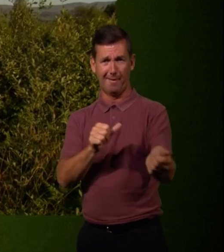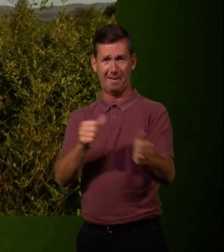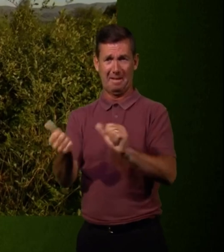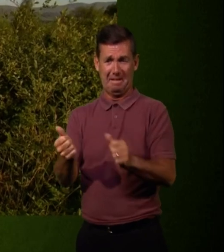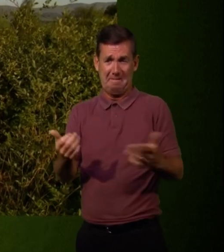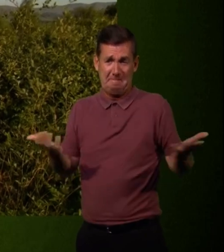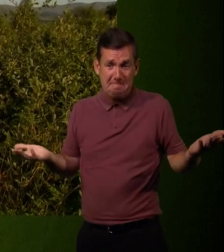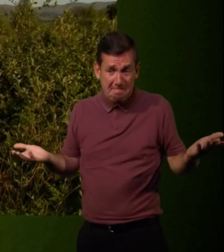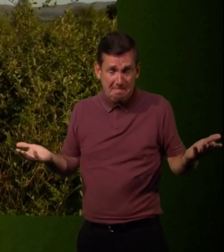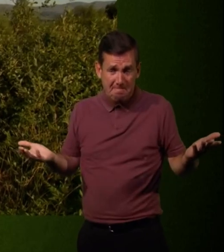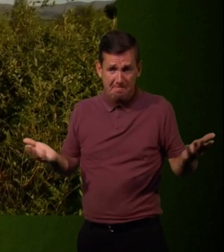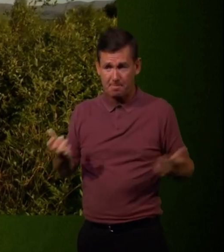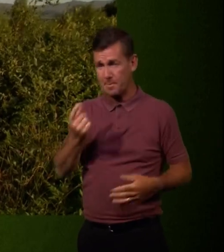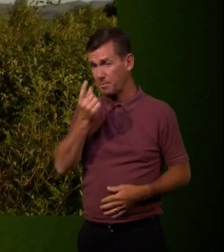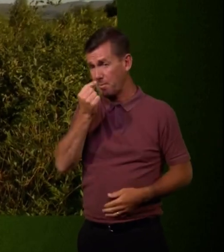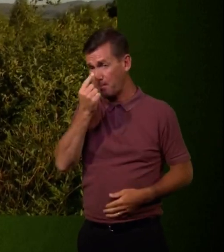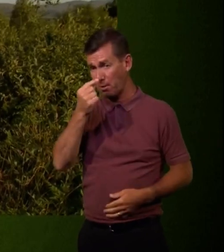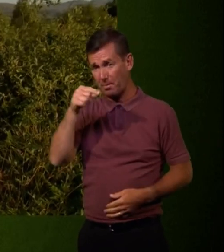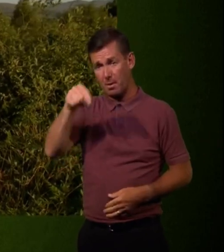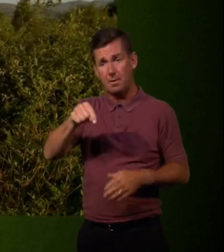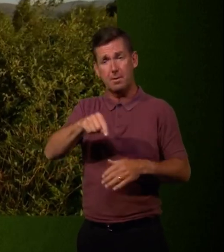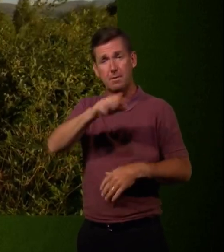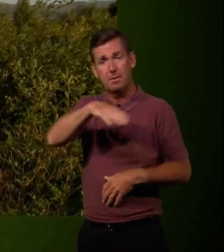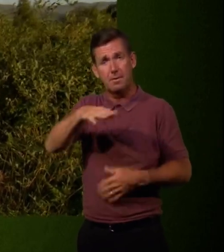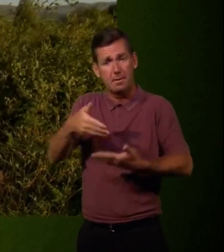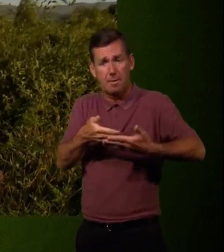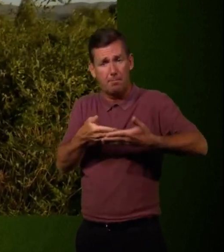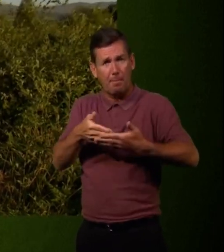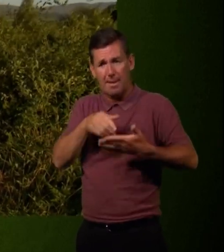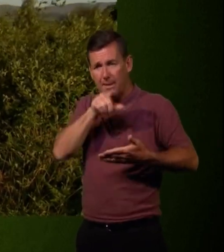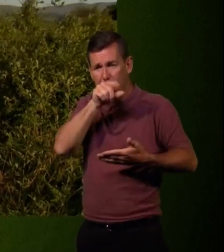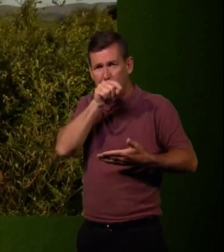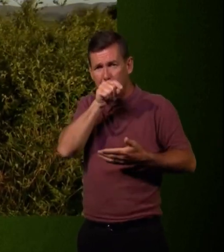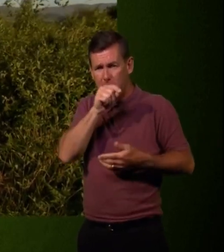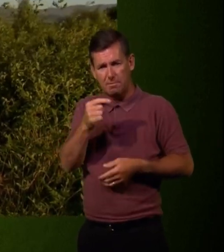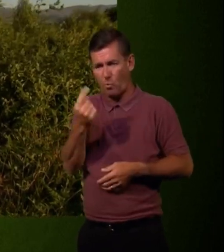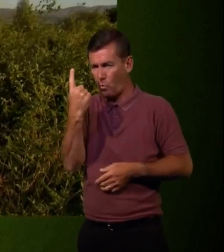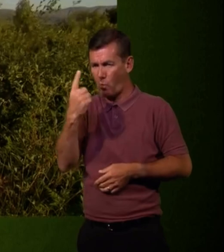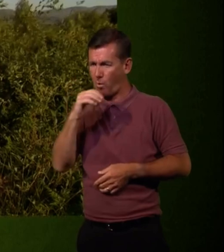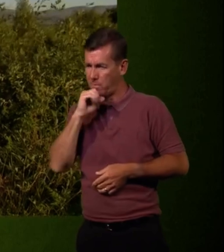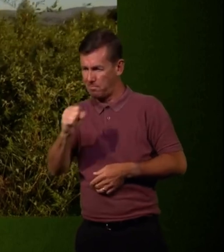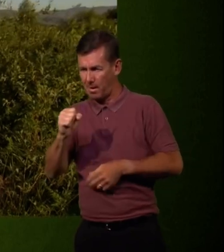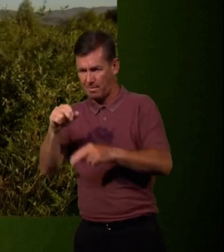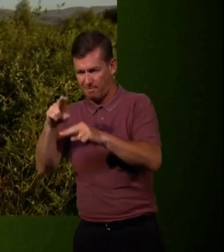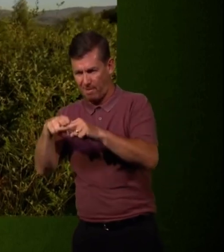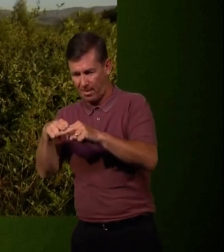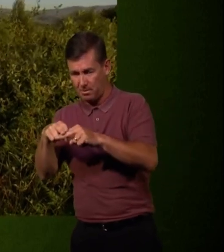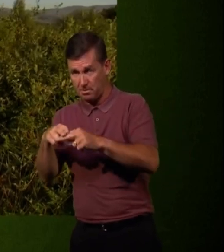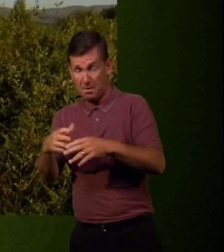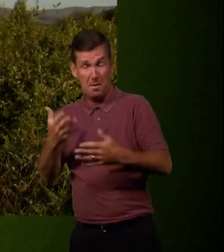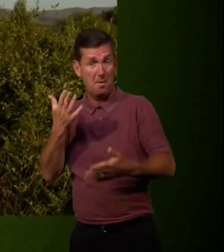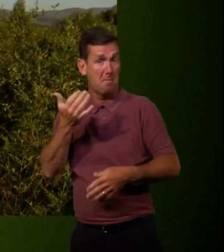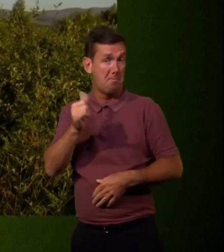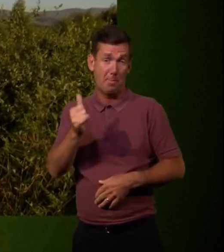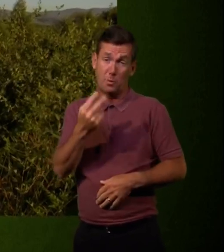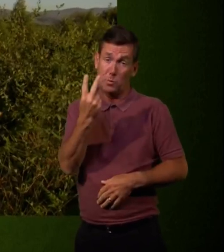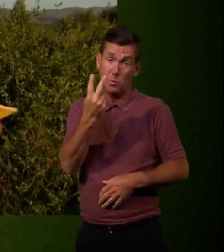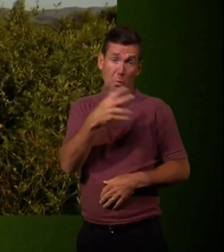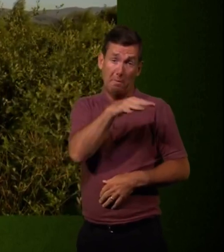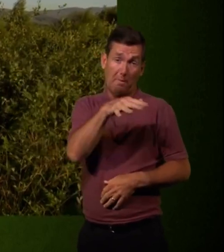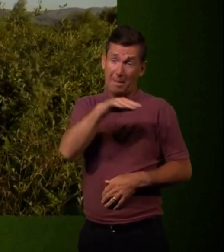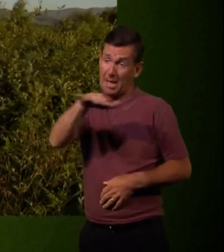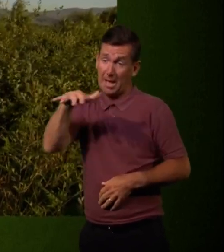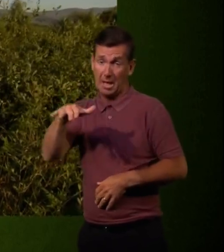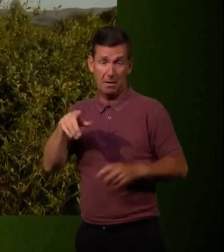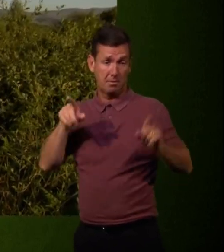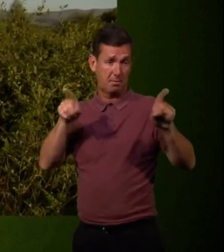possible that the clutch that she has in there the chicks are just mated from one of the males. She might have two clutches there. Chicks